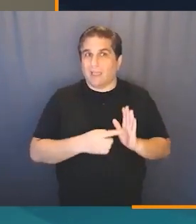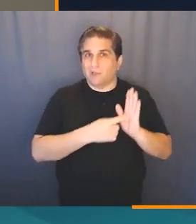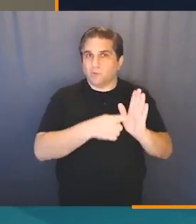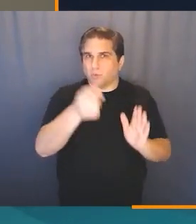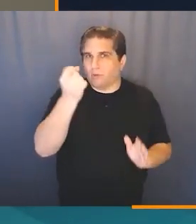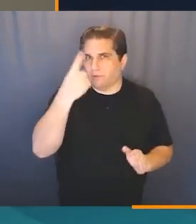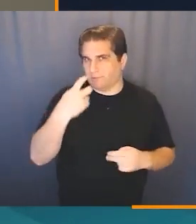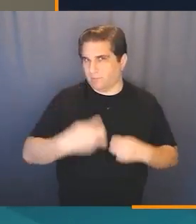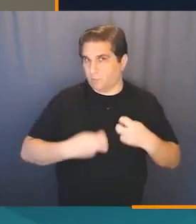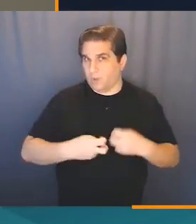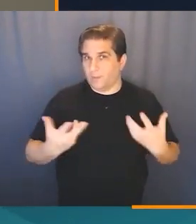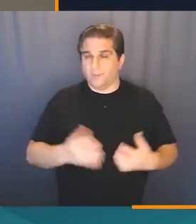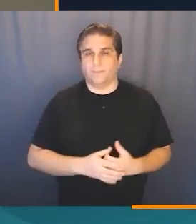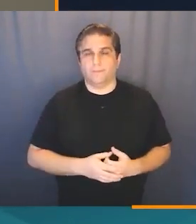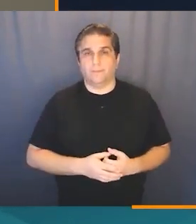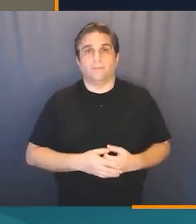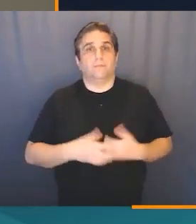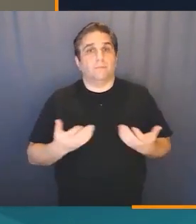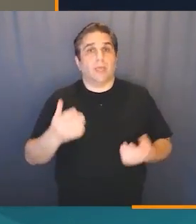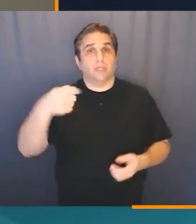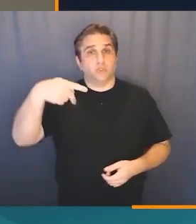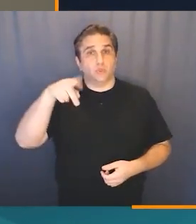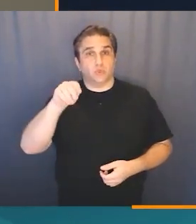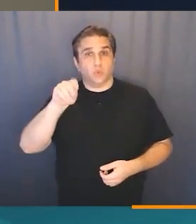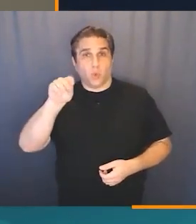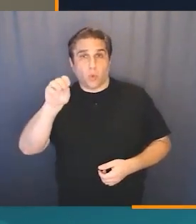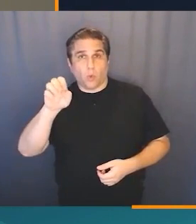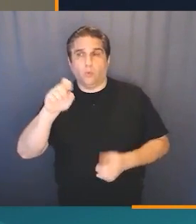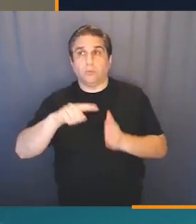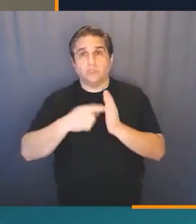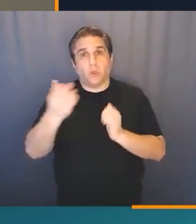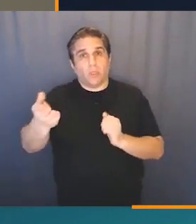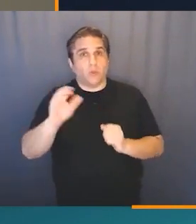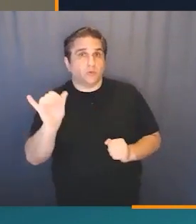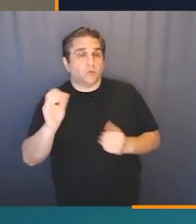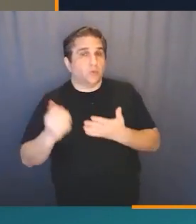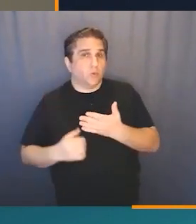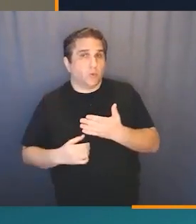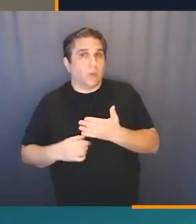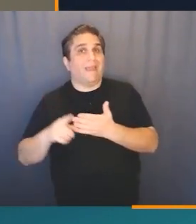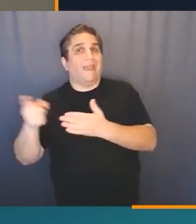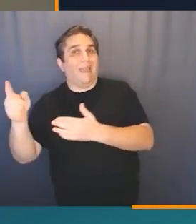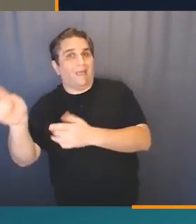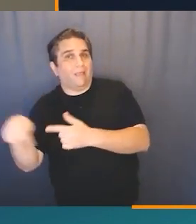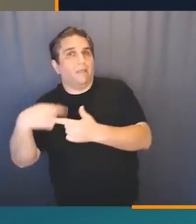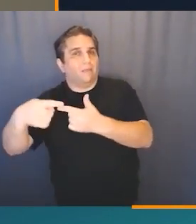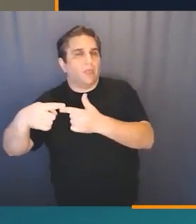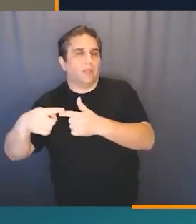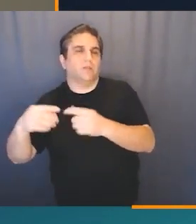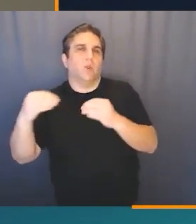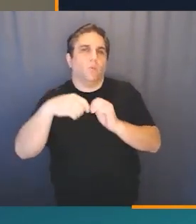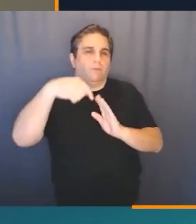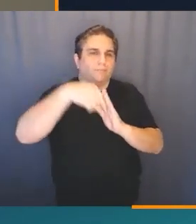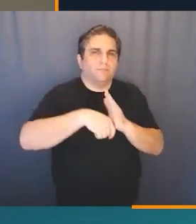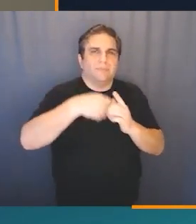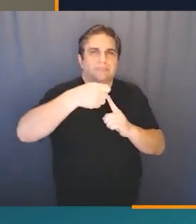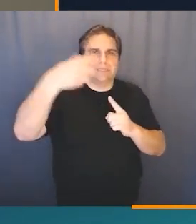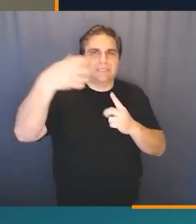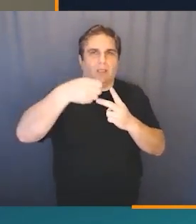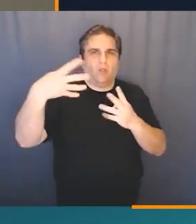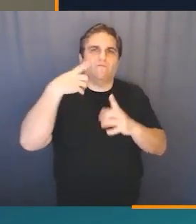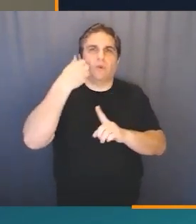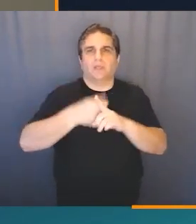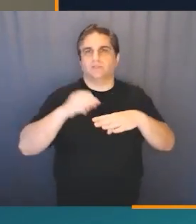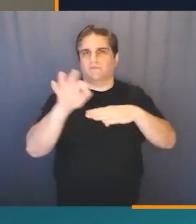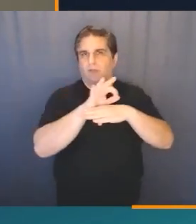to show that you understand the problem. Similarly, the pseudocode solution can be used as a jumping off point before you go into the detail